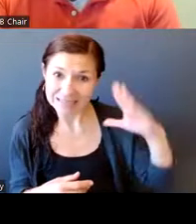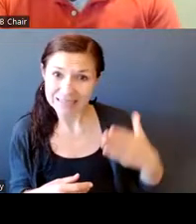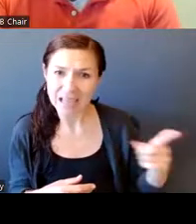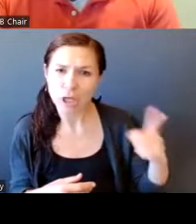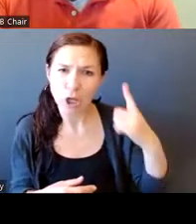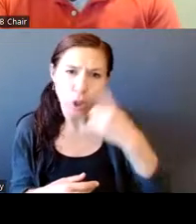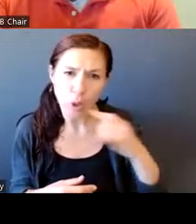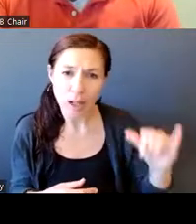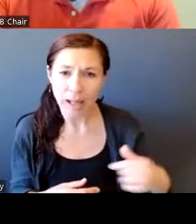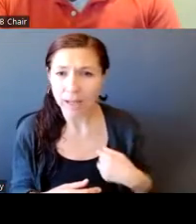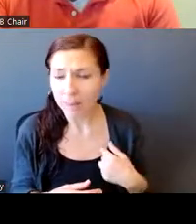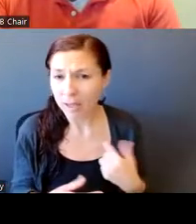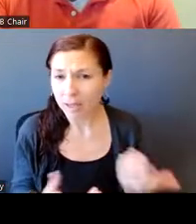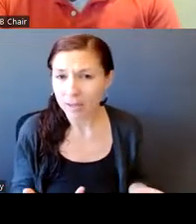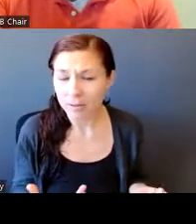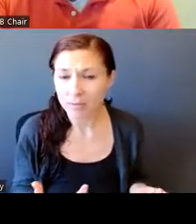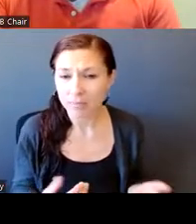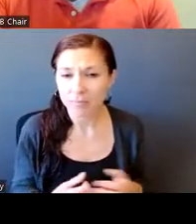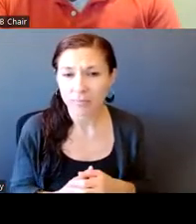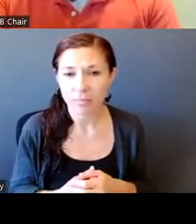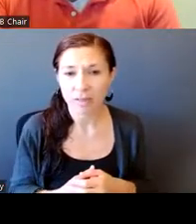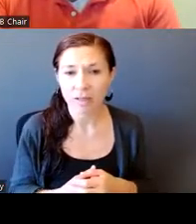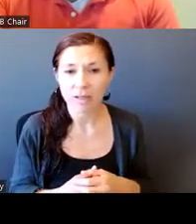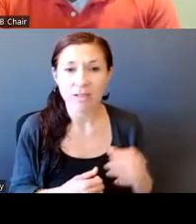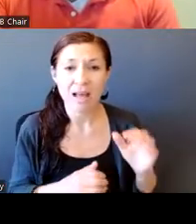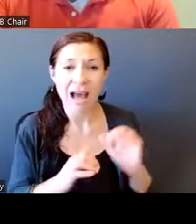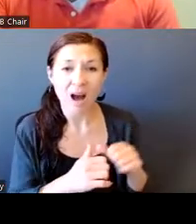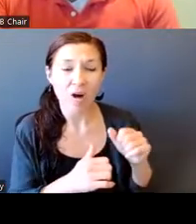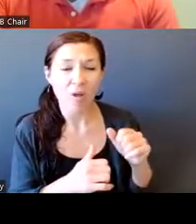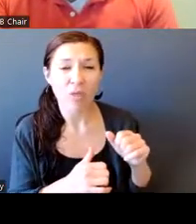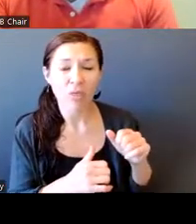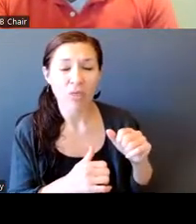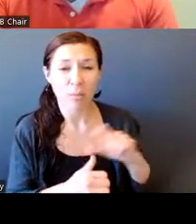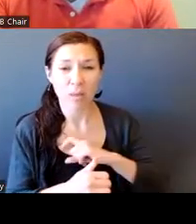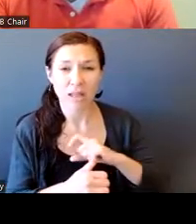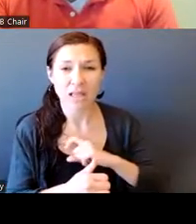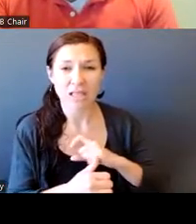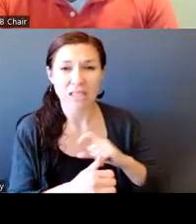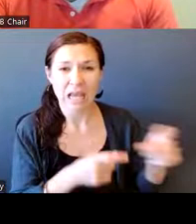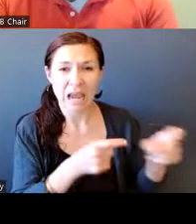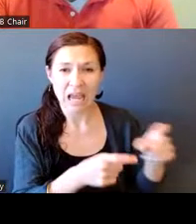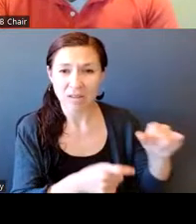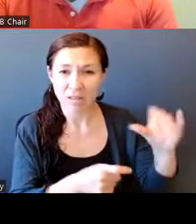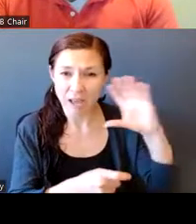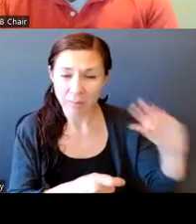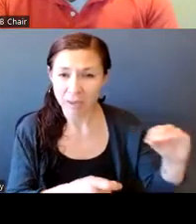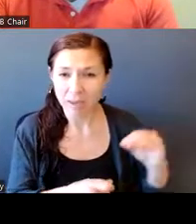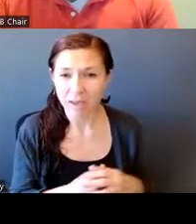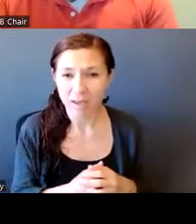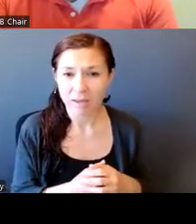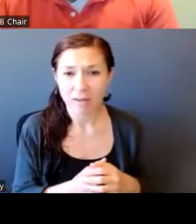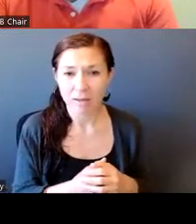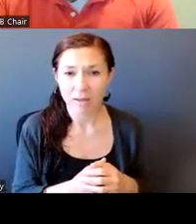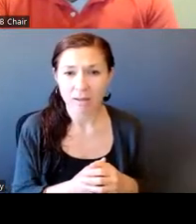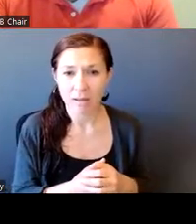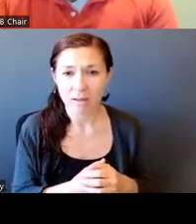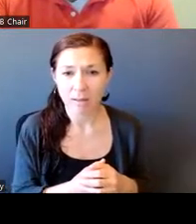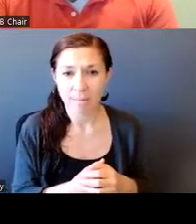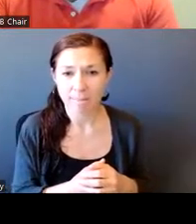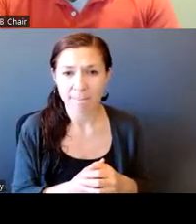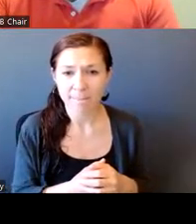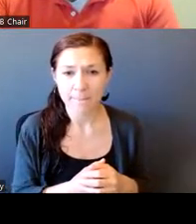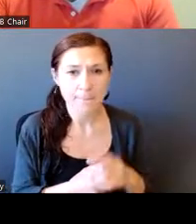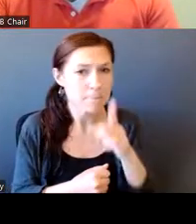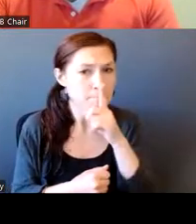way in which the treatment of this man without racial bias being a